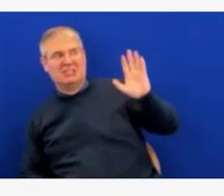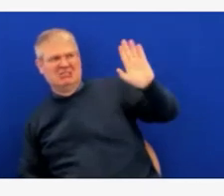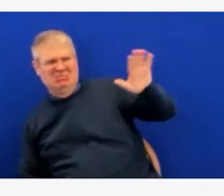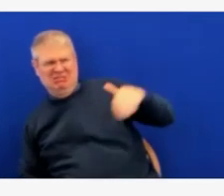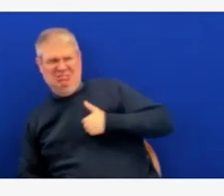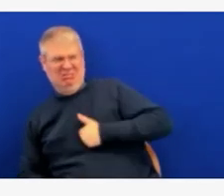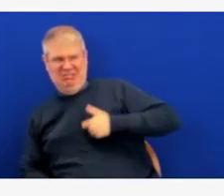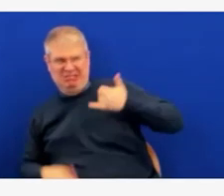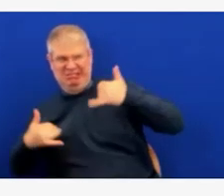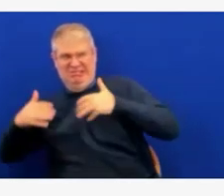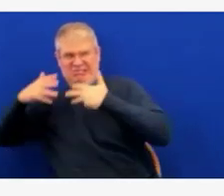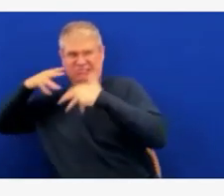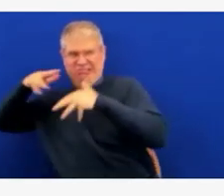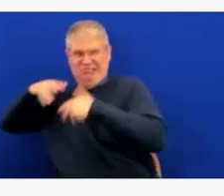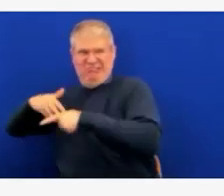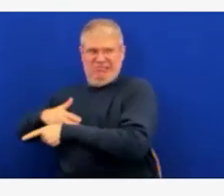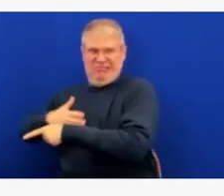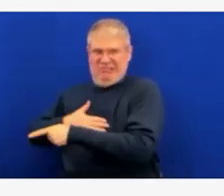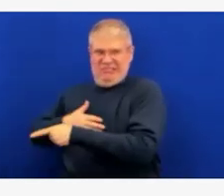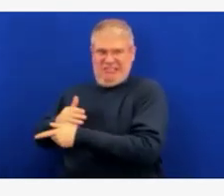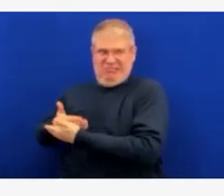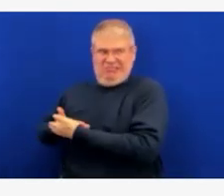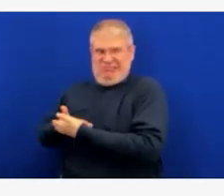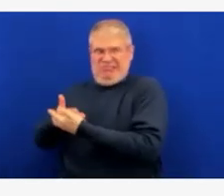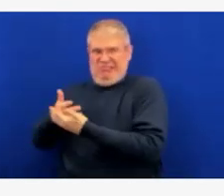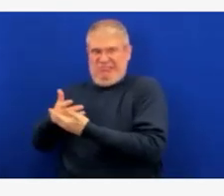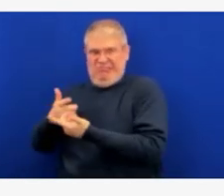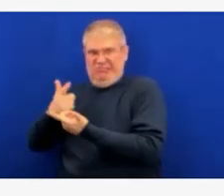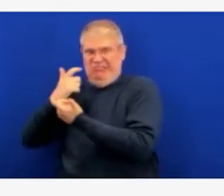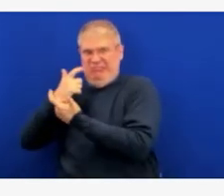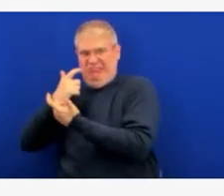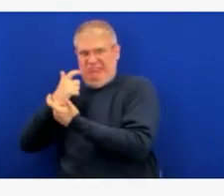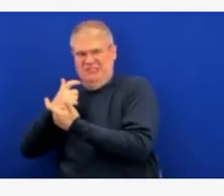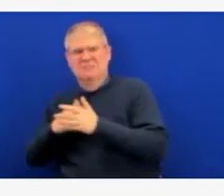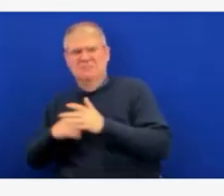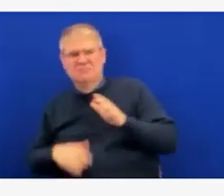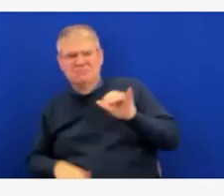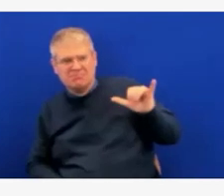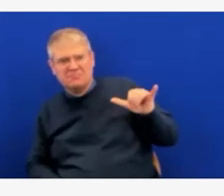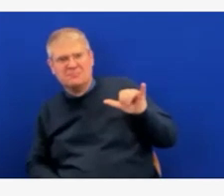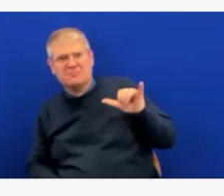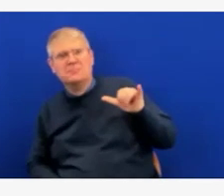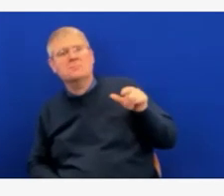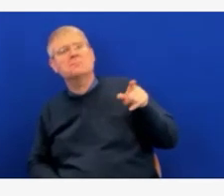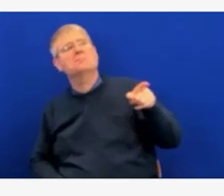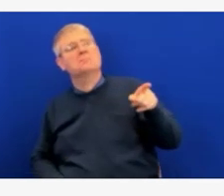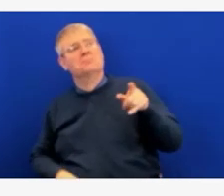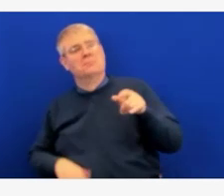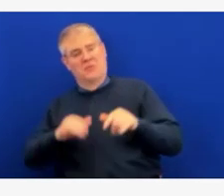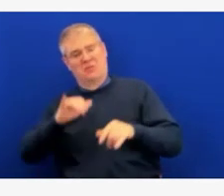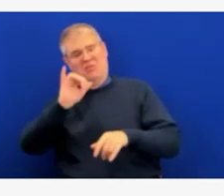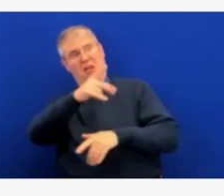future, are there going to be things about future projections that you change with that in mind?